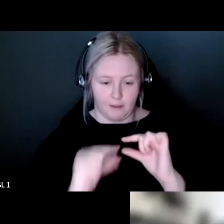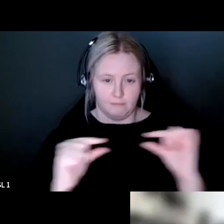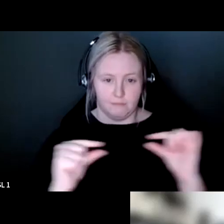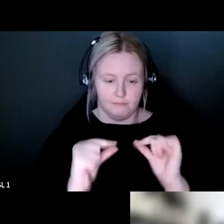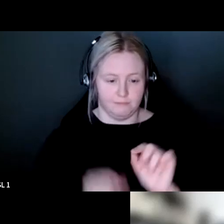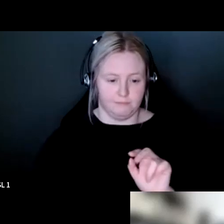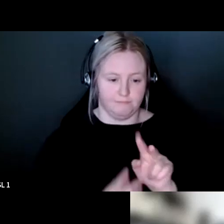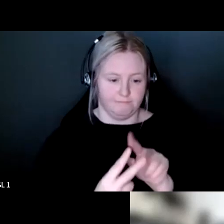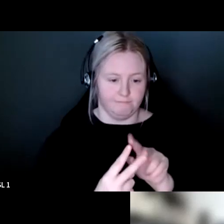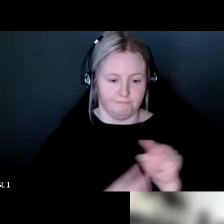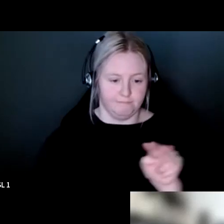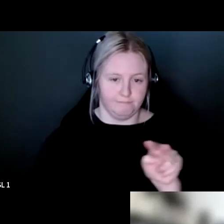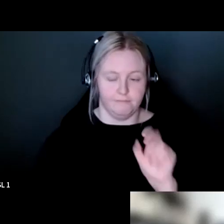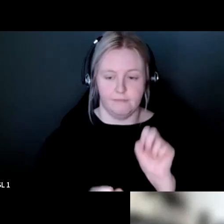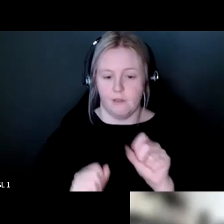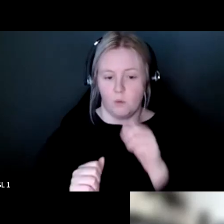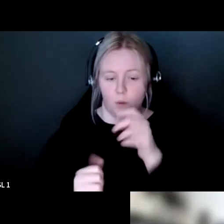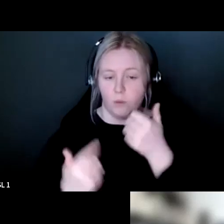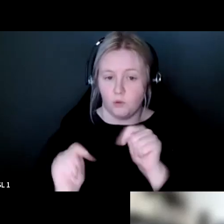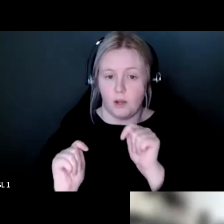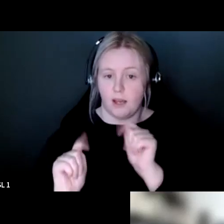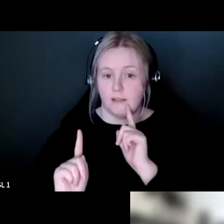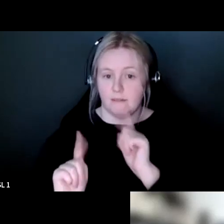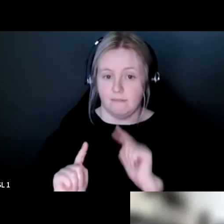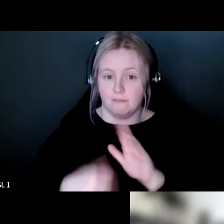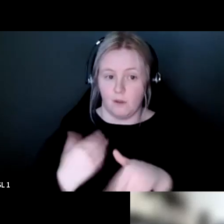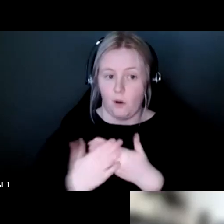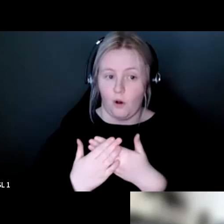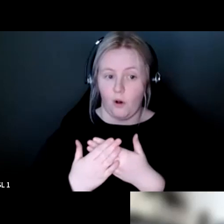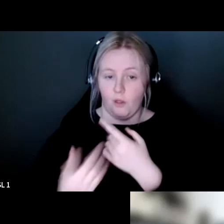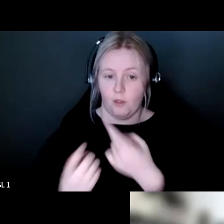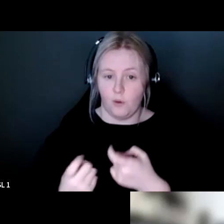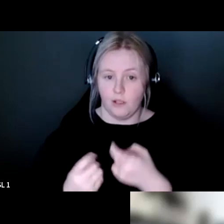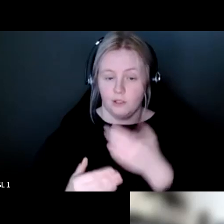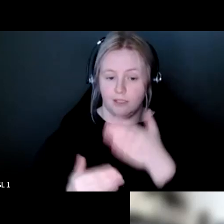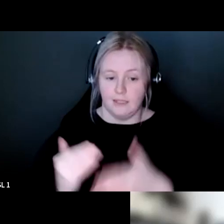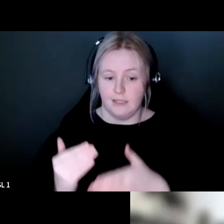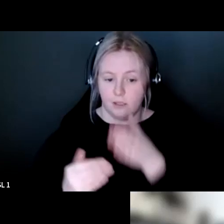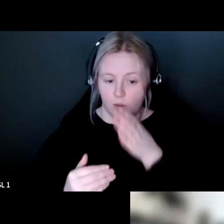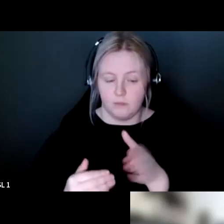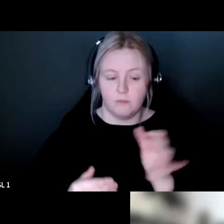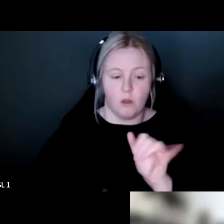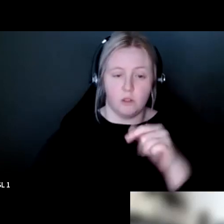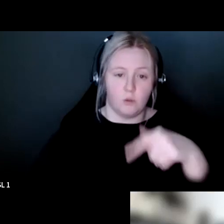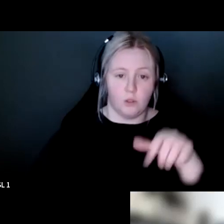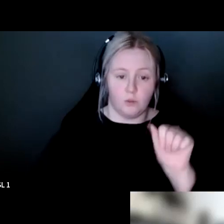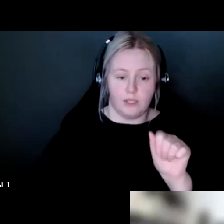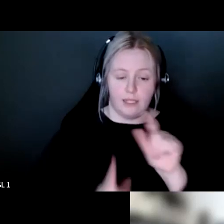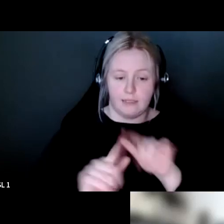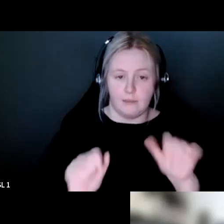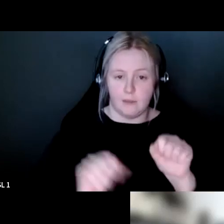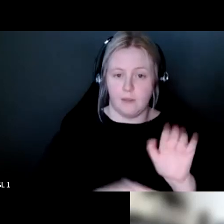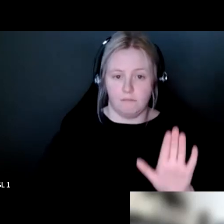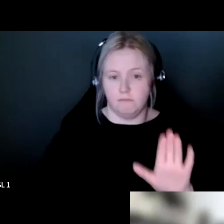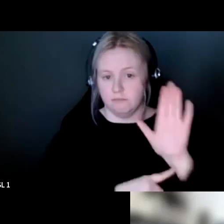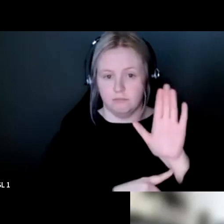we will try to answer as many questions as we can at the end. During the Q&A session, you can also raise your hand and